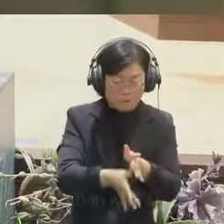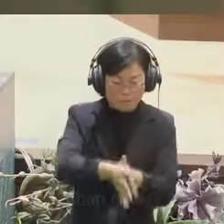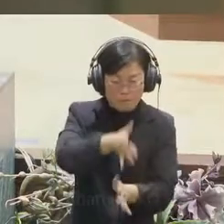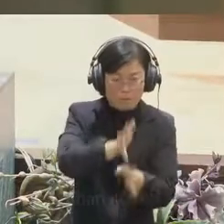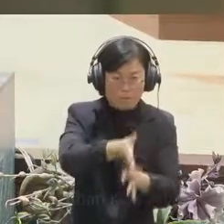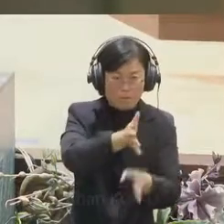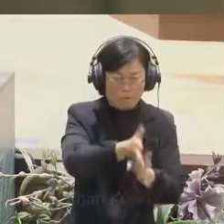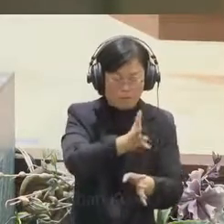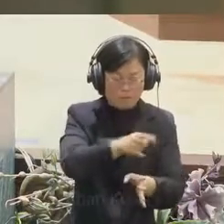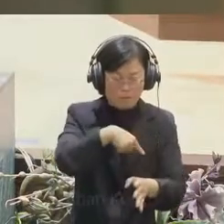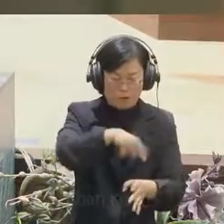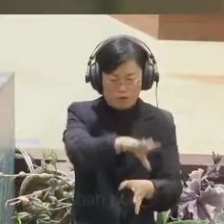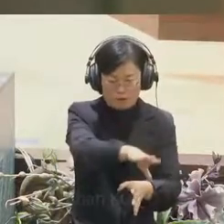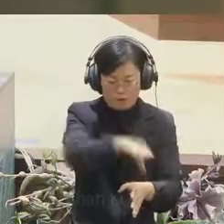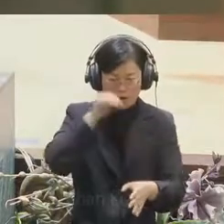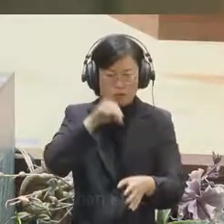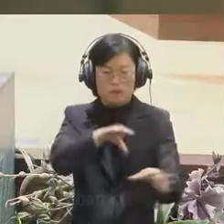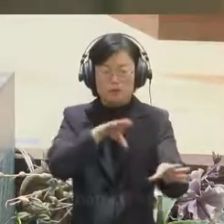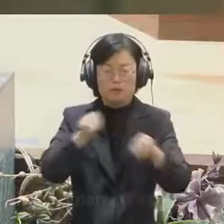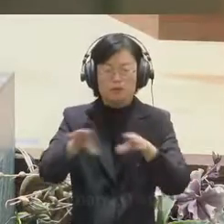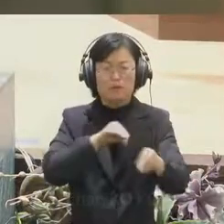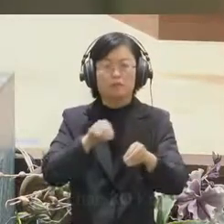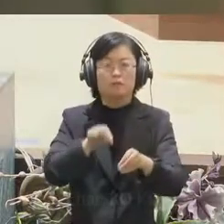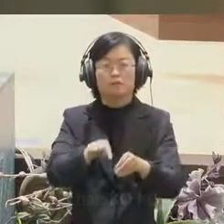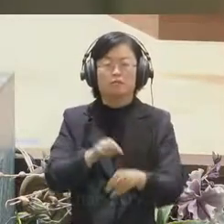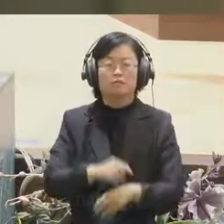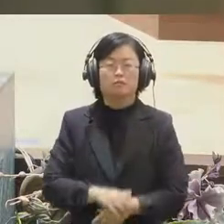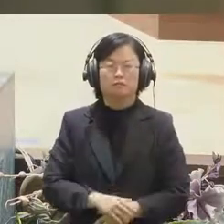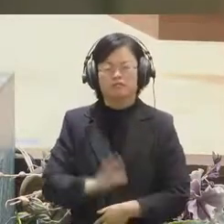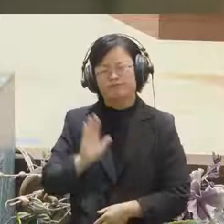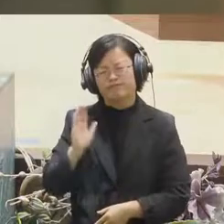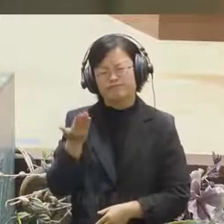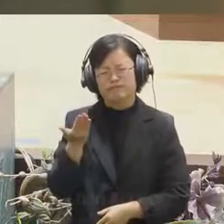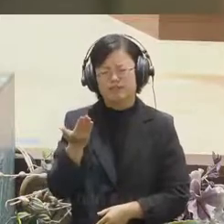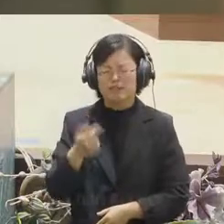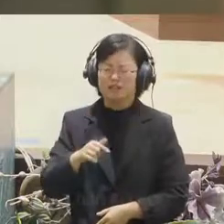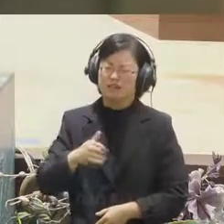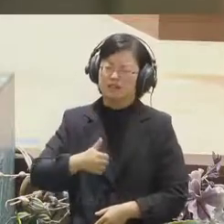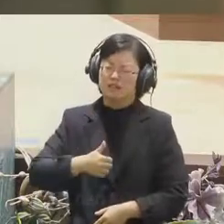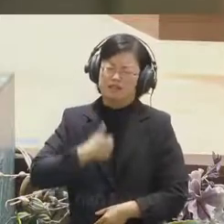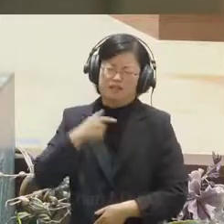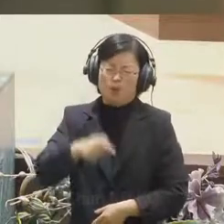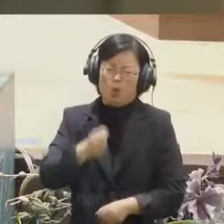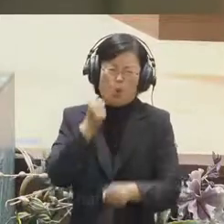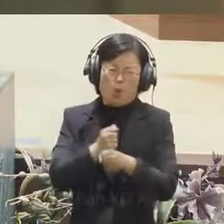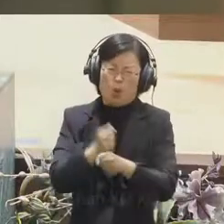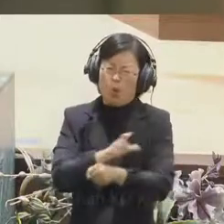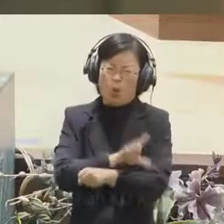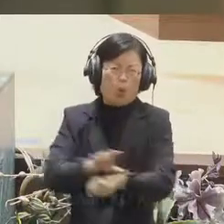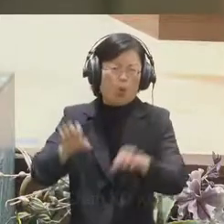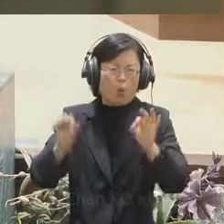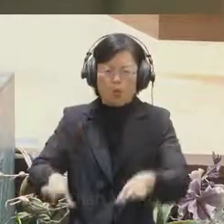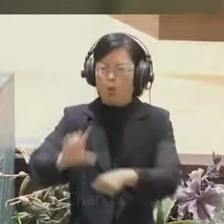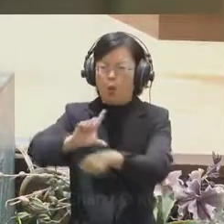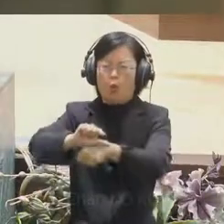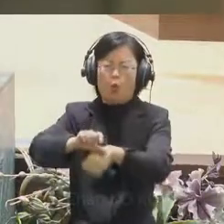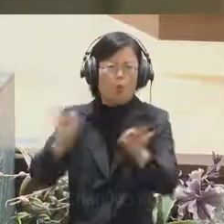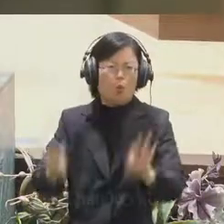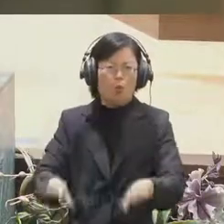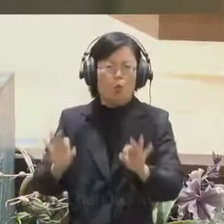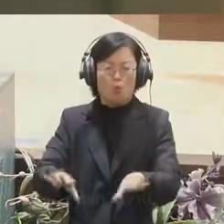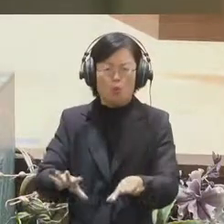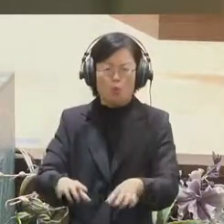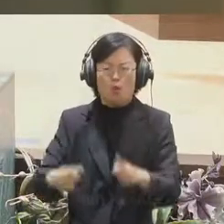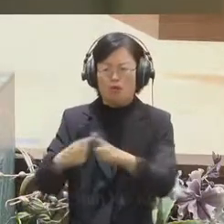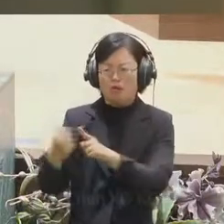However, the NLB is not ready and we could not invest the resources in